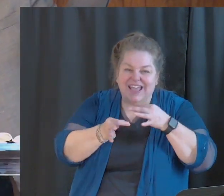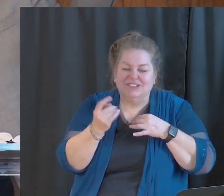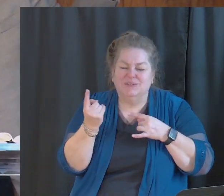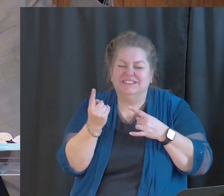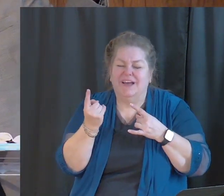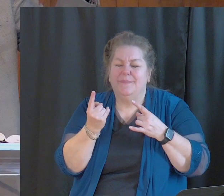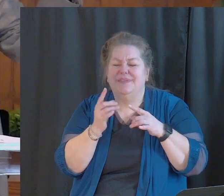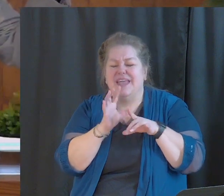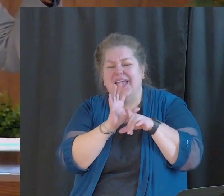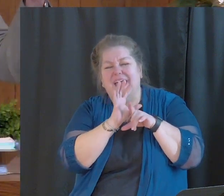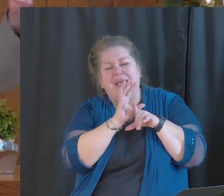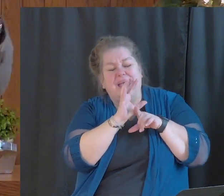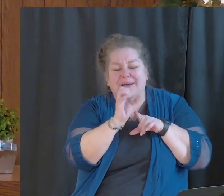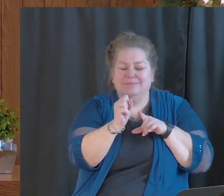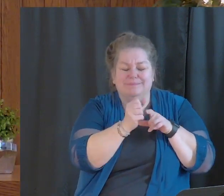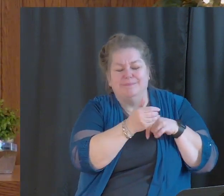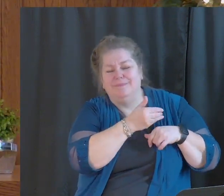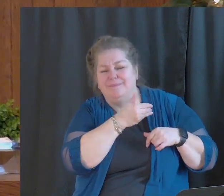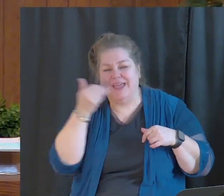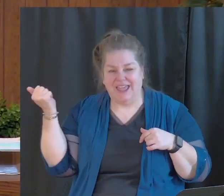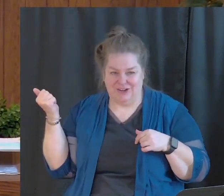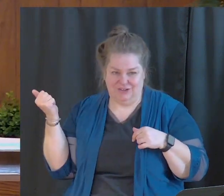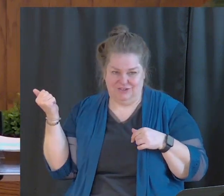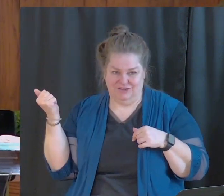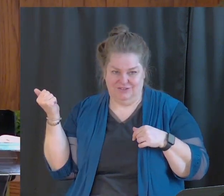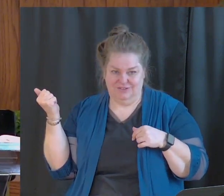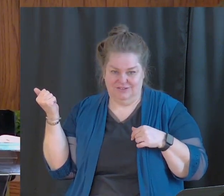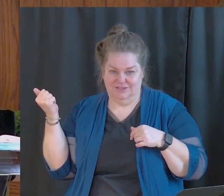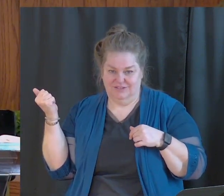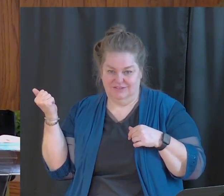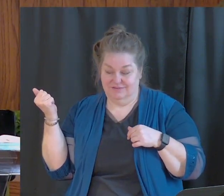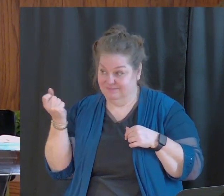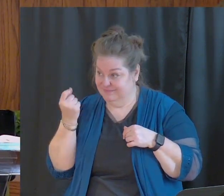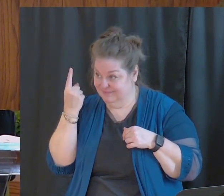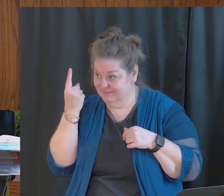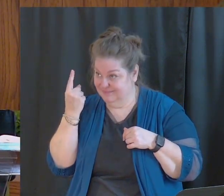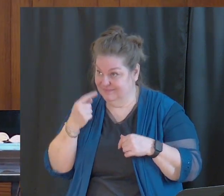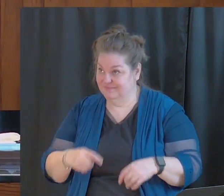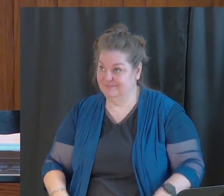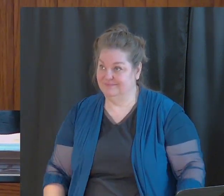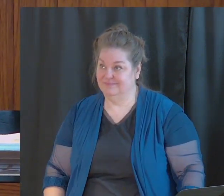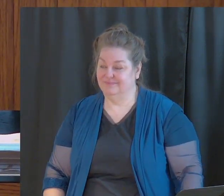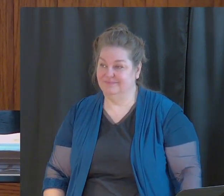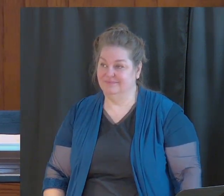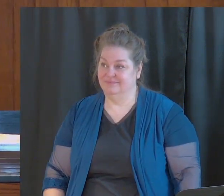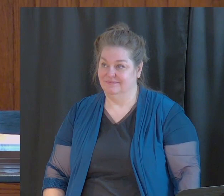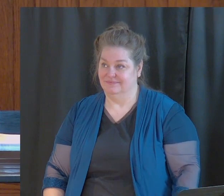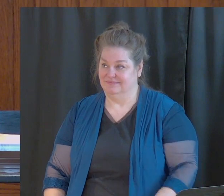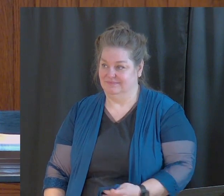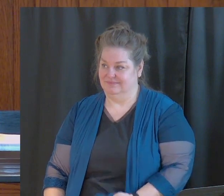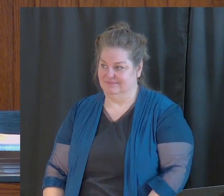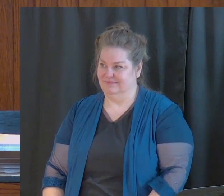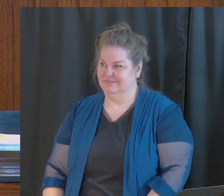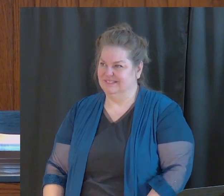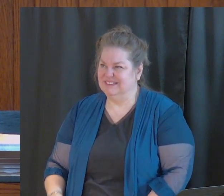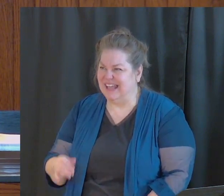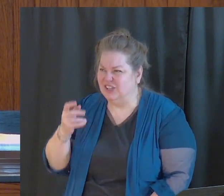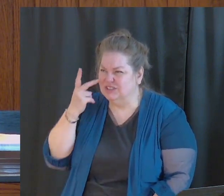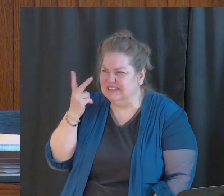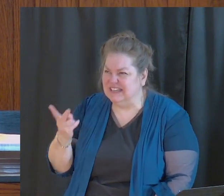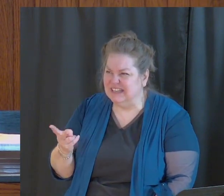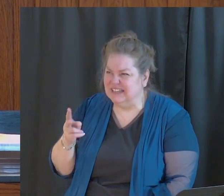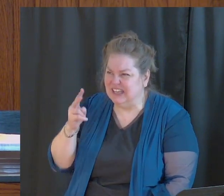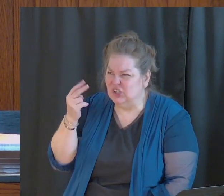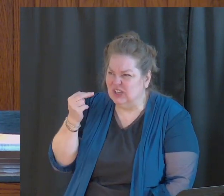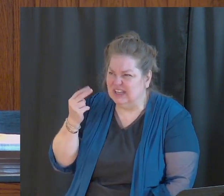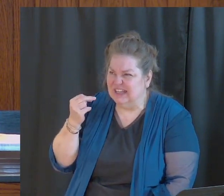far, far greater. Got it? I hope you can see this. Can you see this? Can you read this